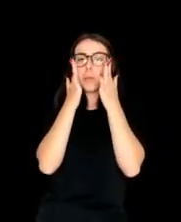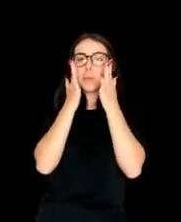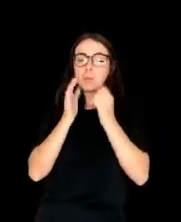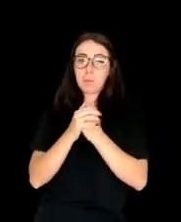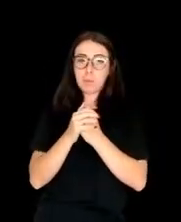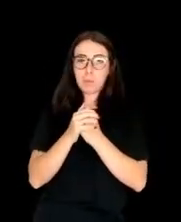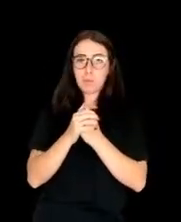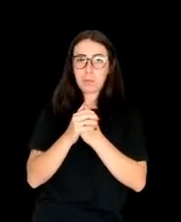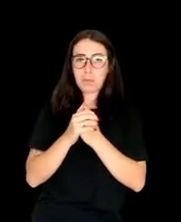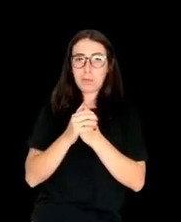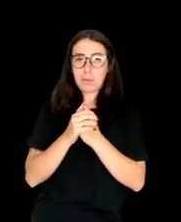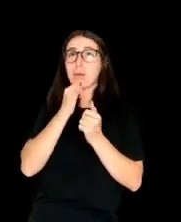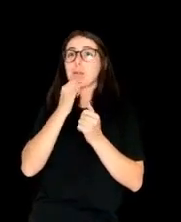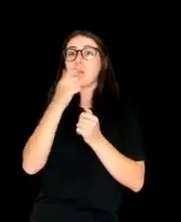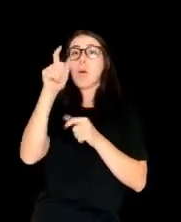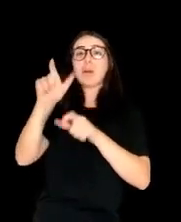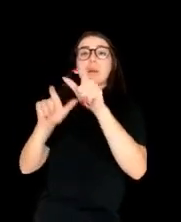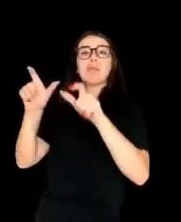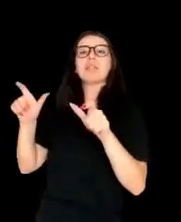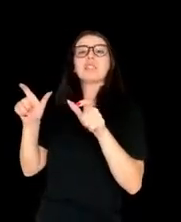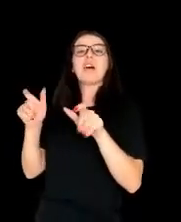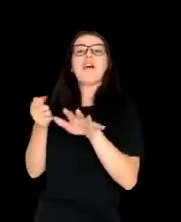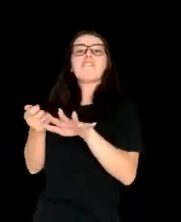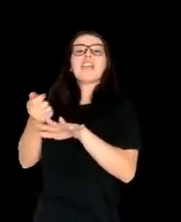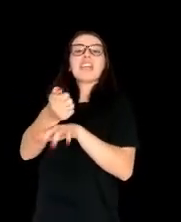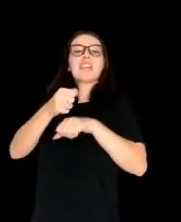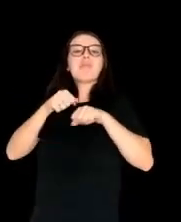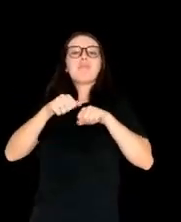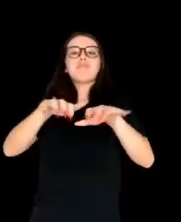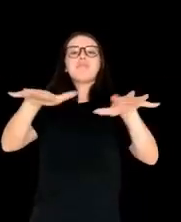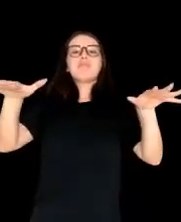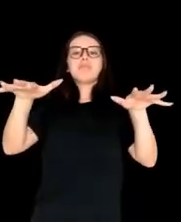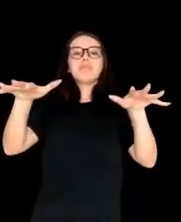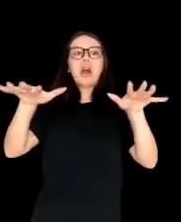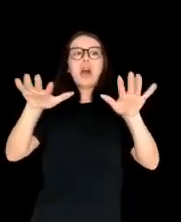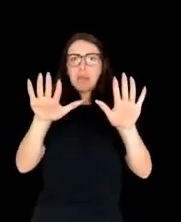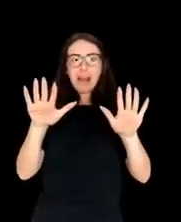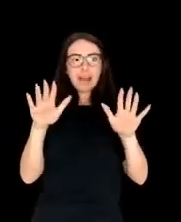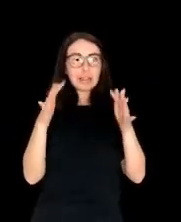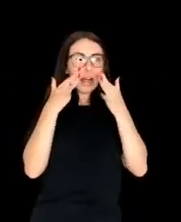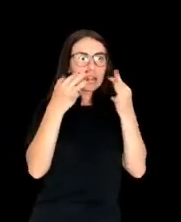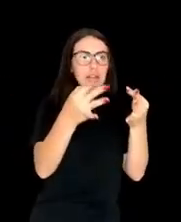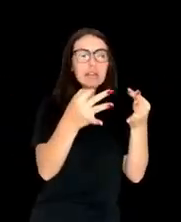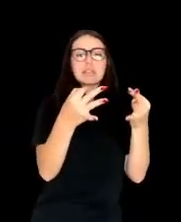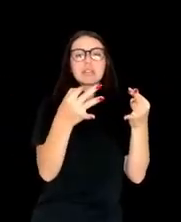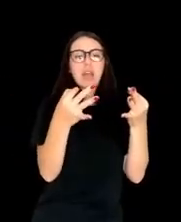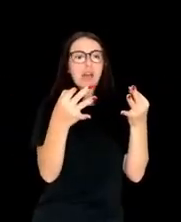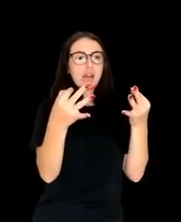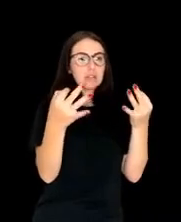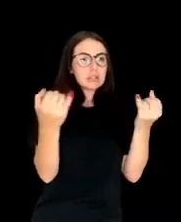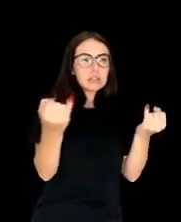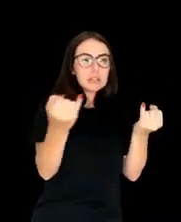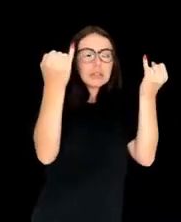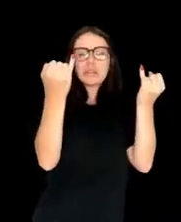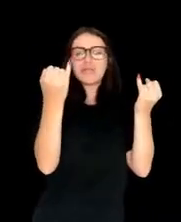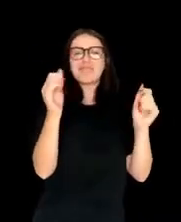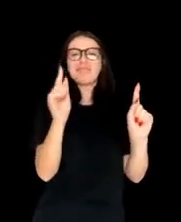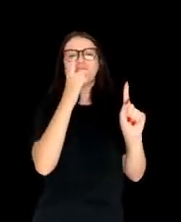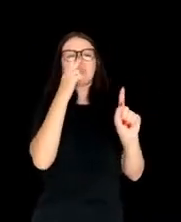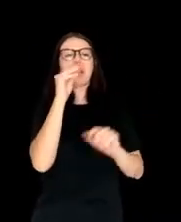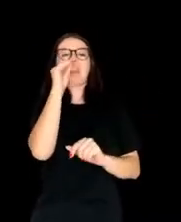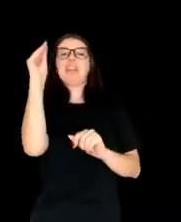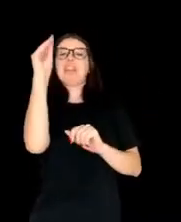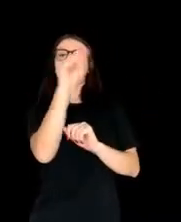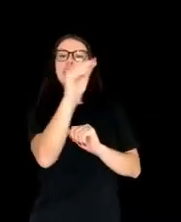the content ecosystem that we distribute traffic to. We're encouraged to experiment with ways to make it healthier, how to make